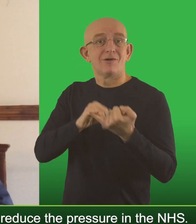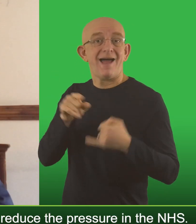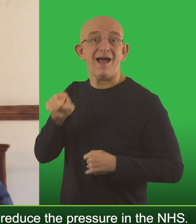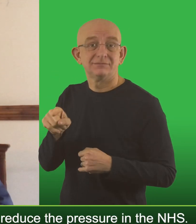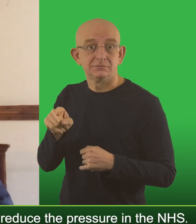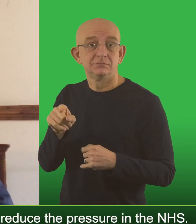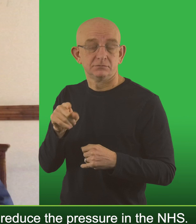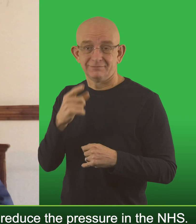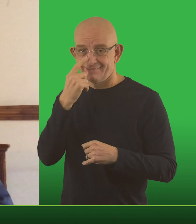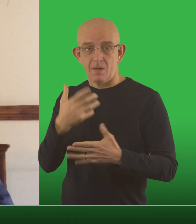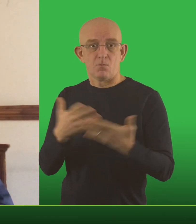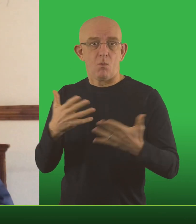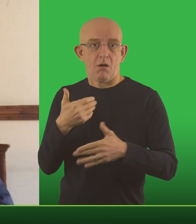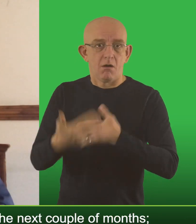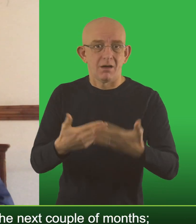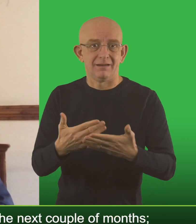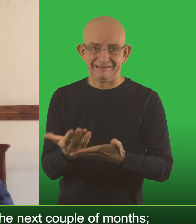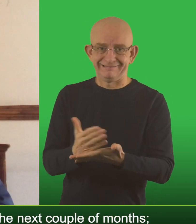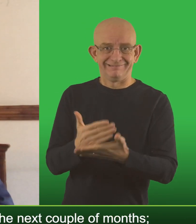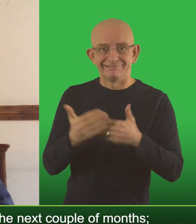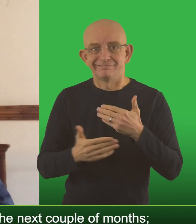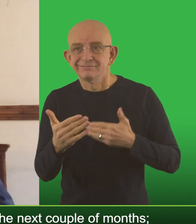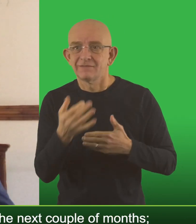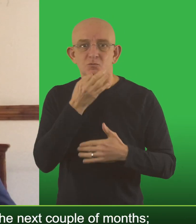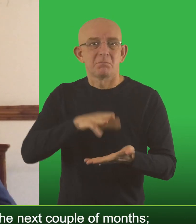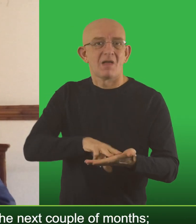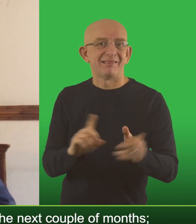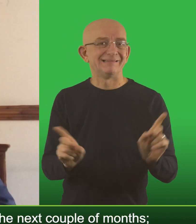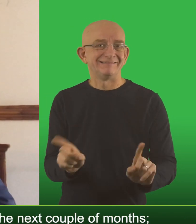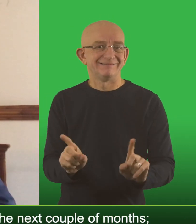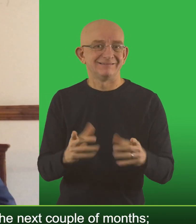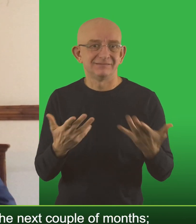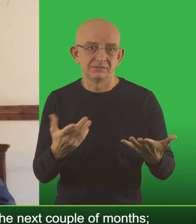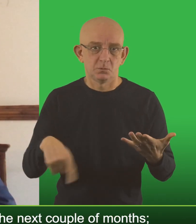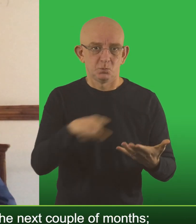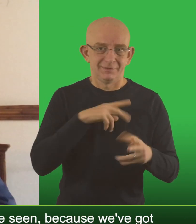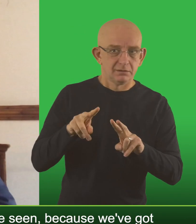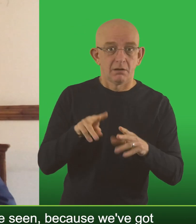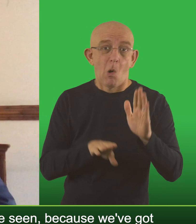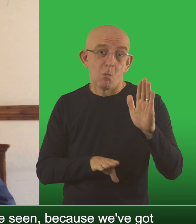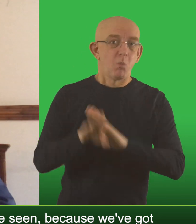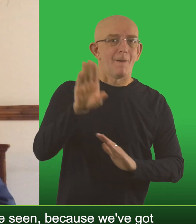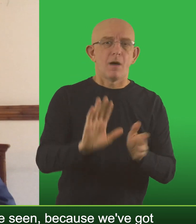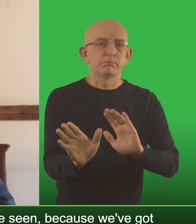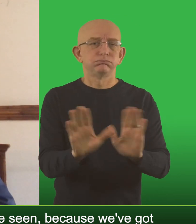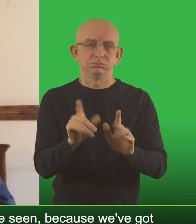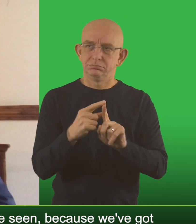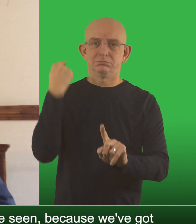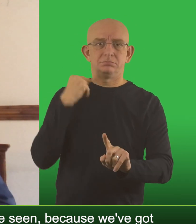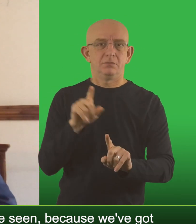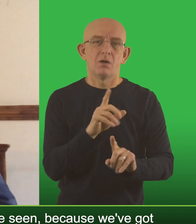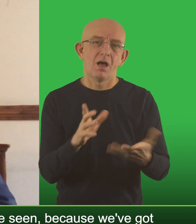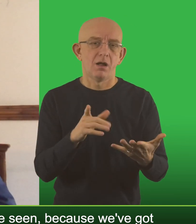to reduce the pressure in the NHS. Uncertain how it will play out over the next couple of months. Probably not